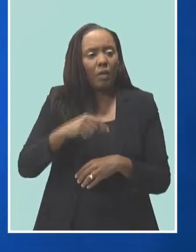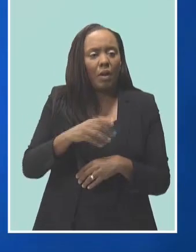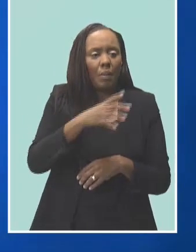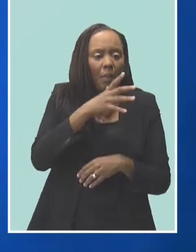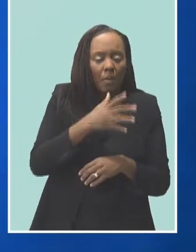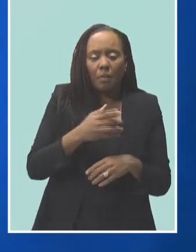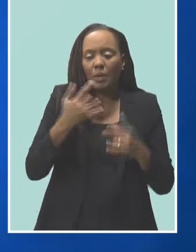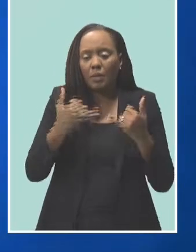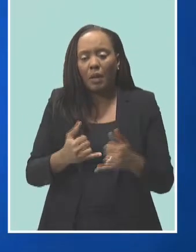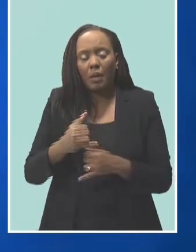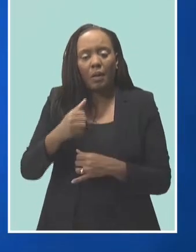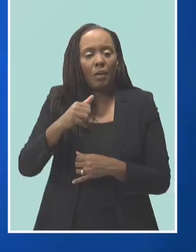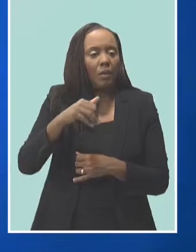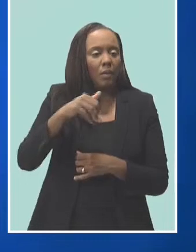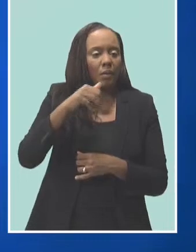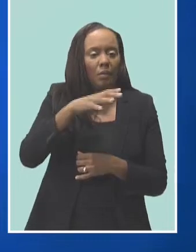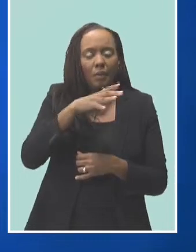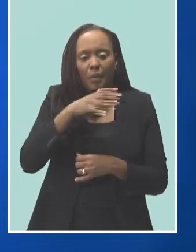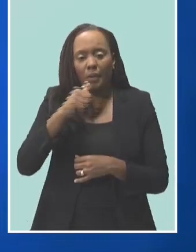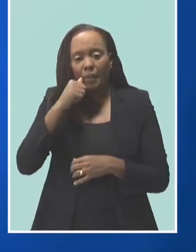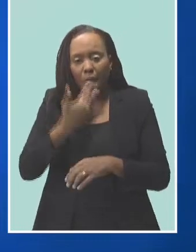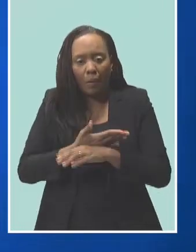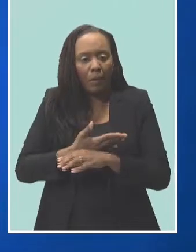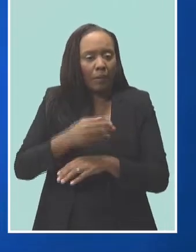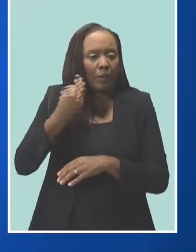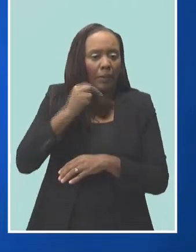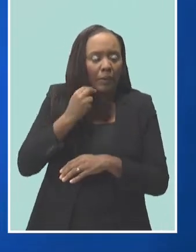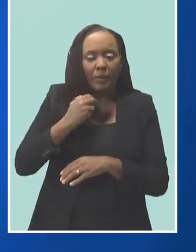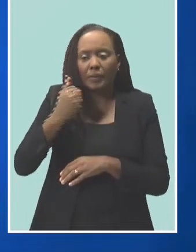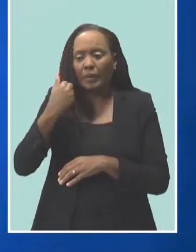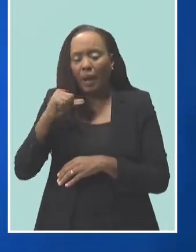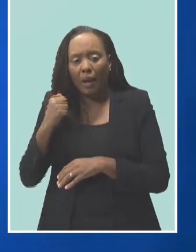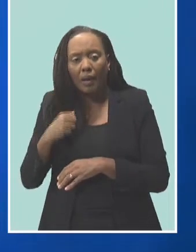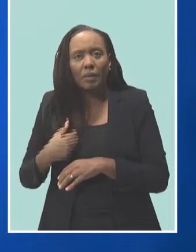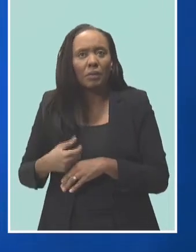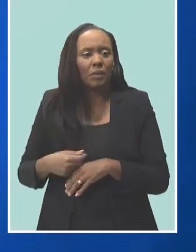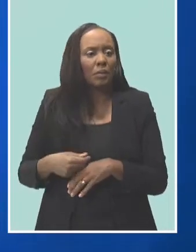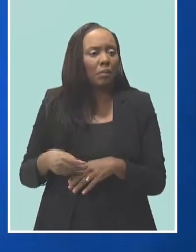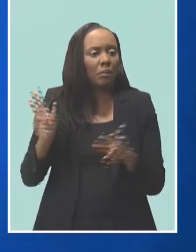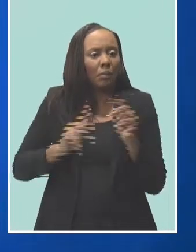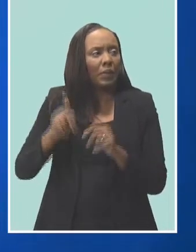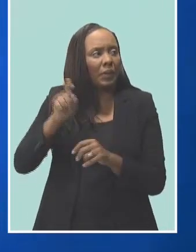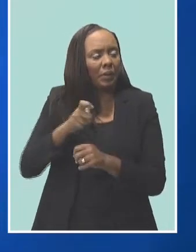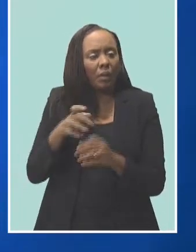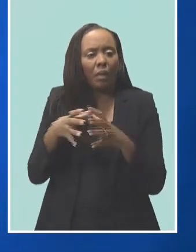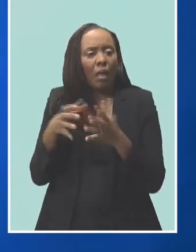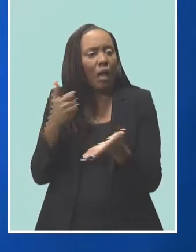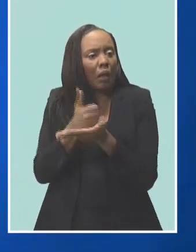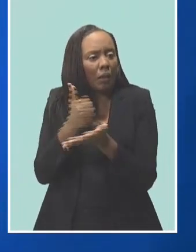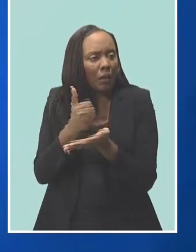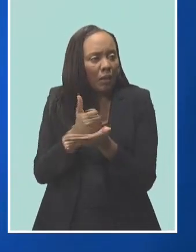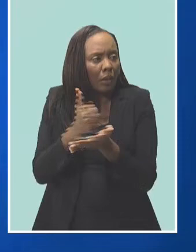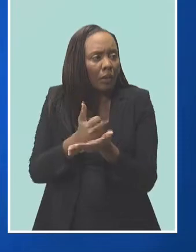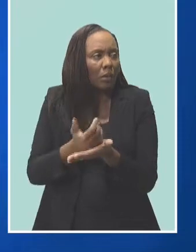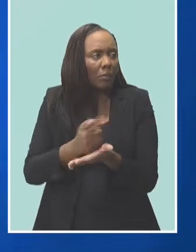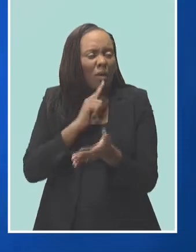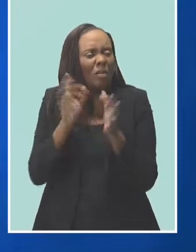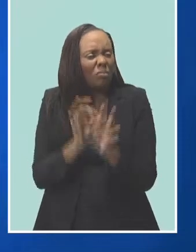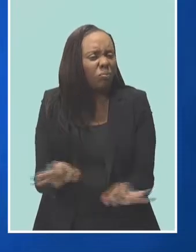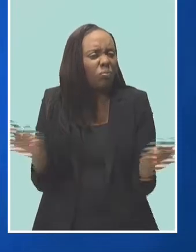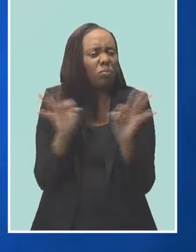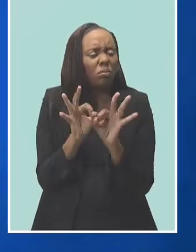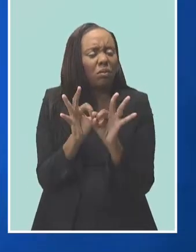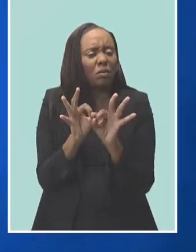a niece, you know, an aunt. So it is more, the need is more of a necessity